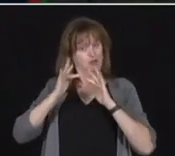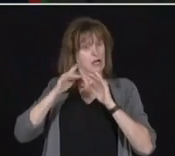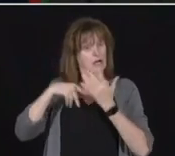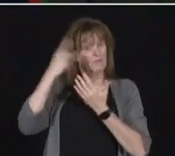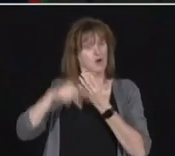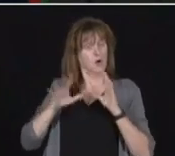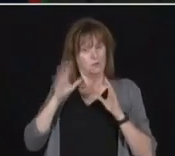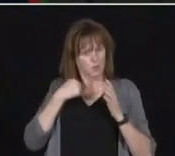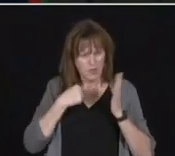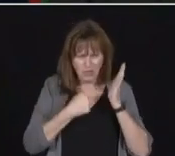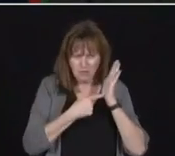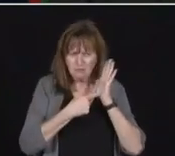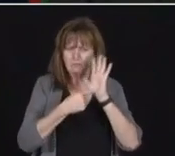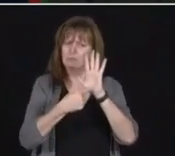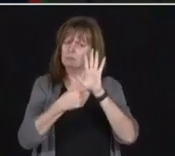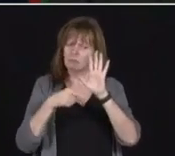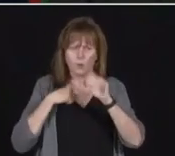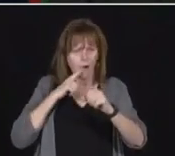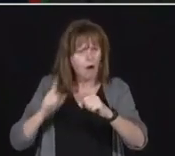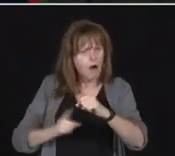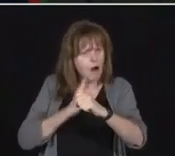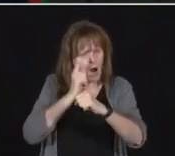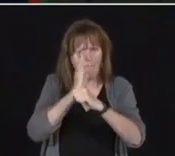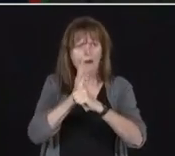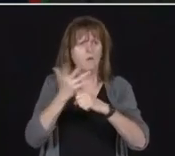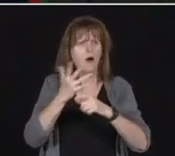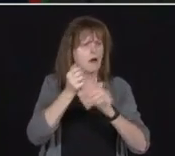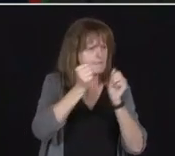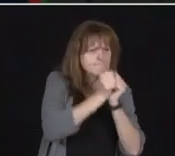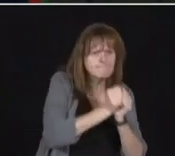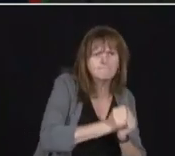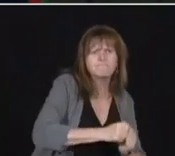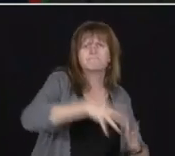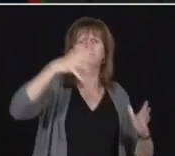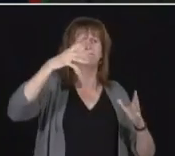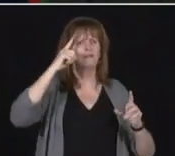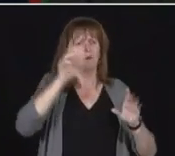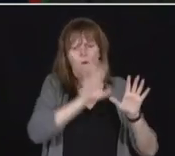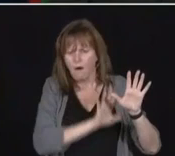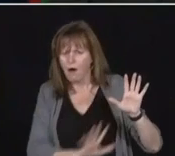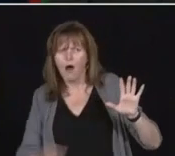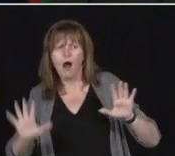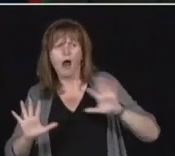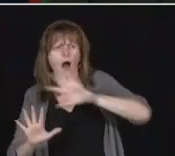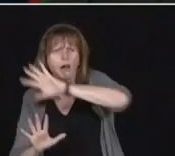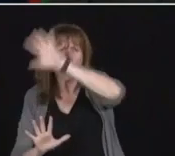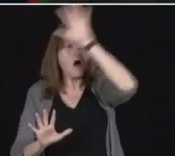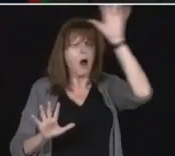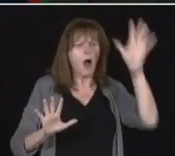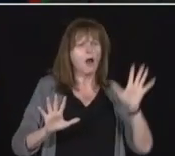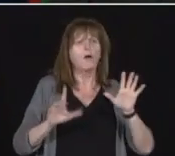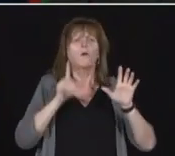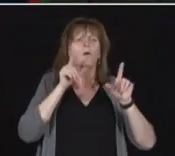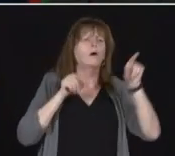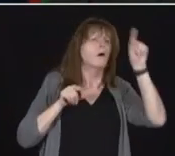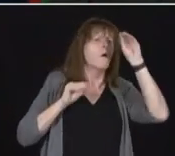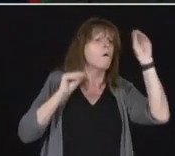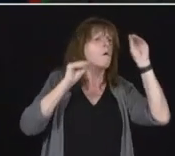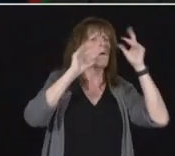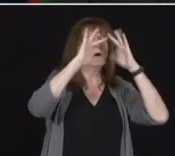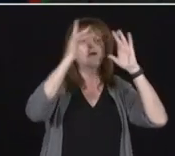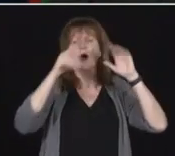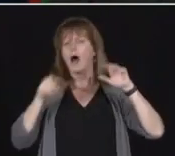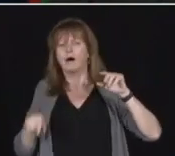to expand broadband service to unserved and underserved parts of Ontario. As someone from rural